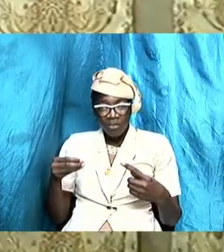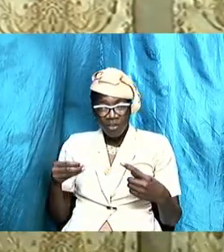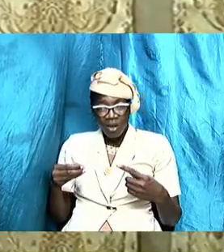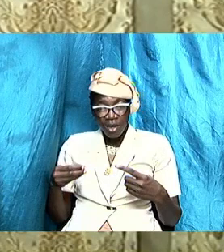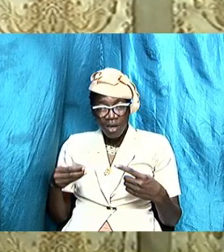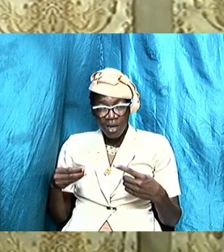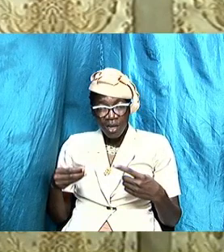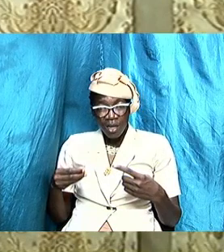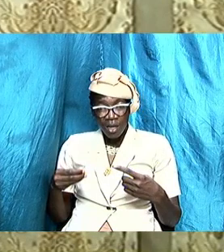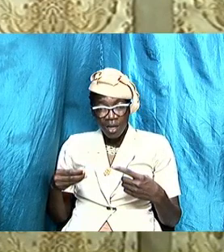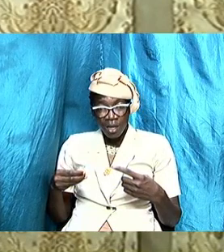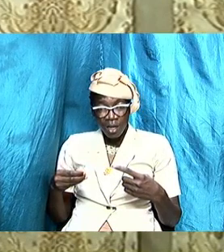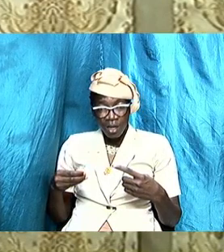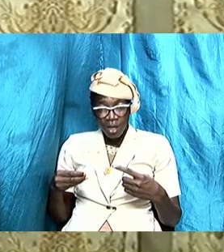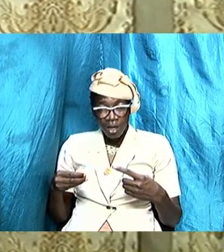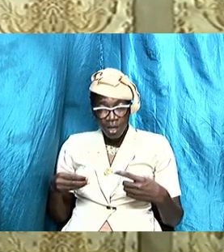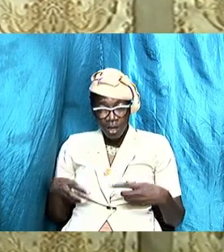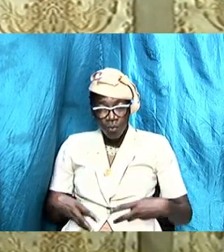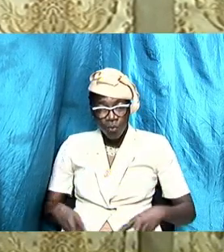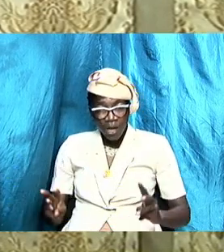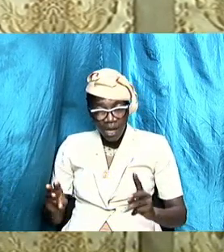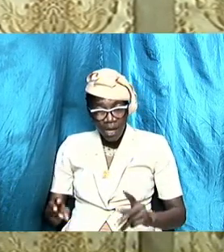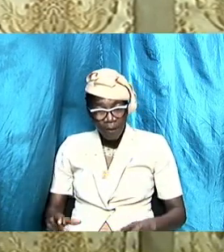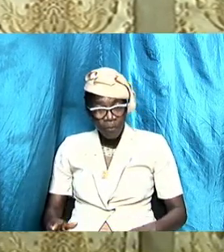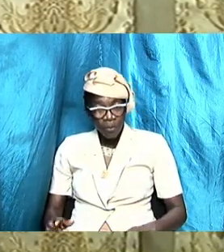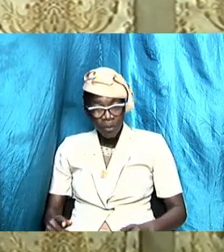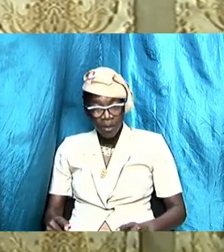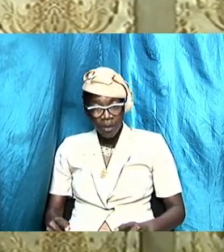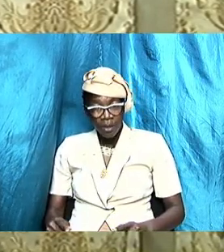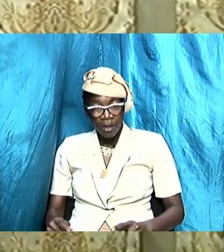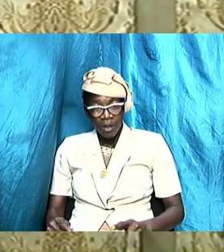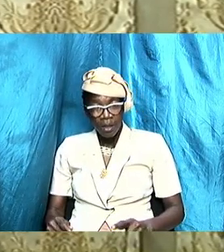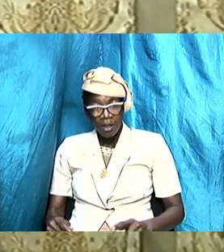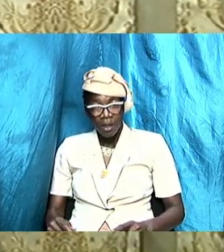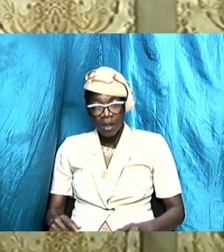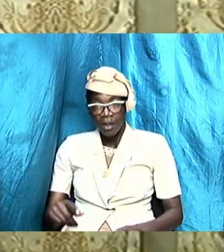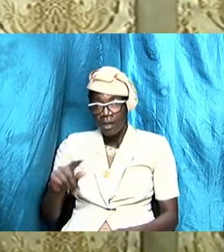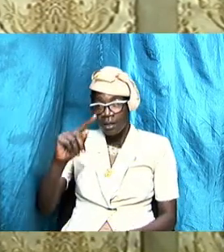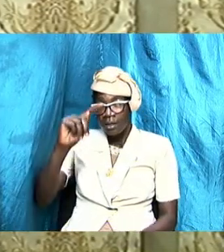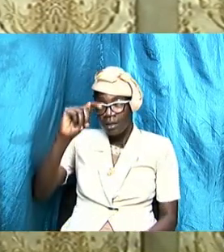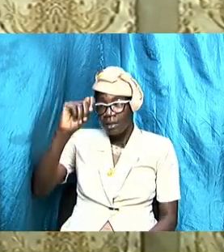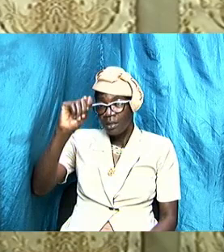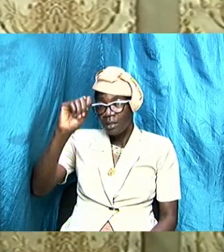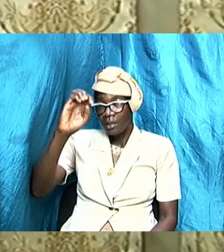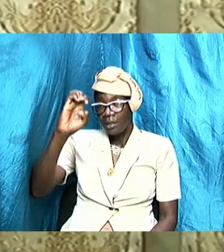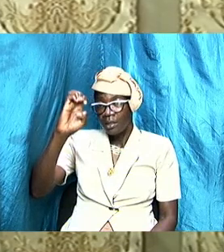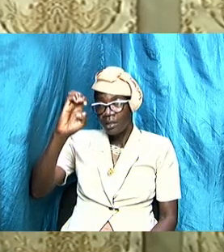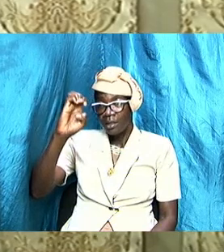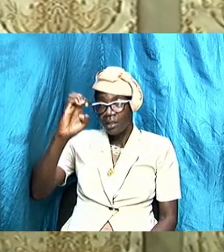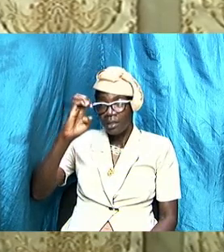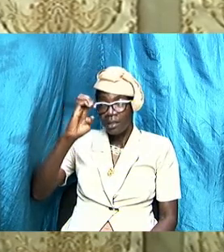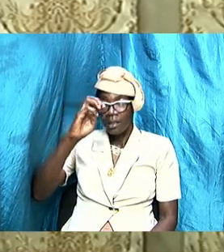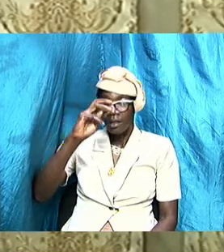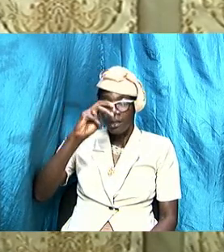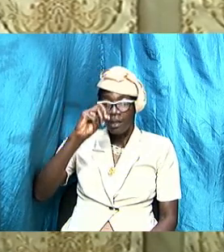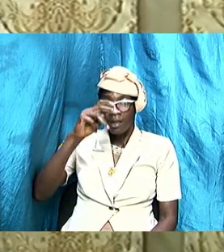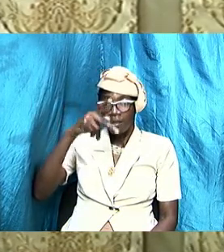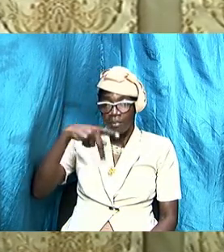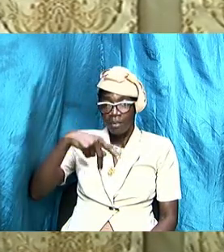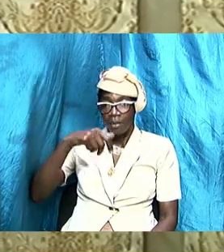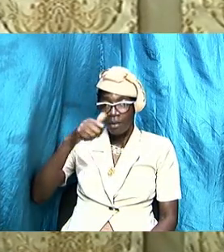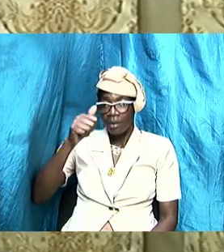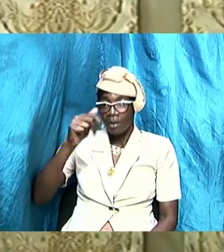character is different we can develop character we can mold